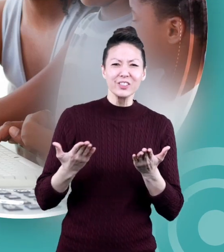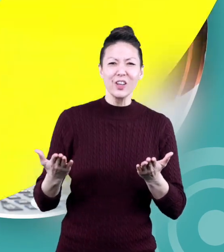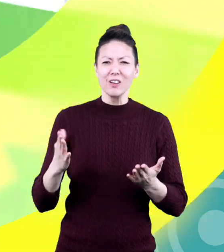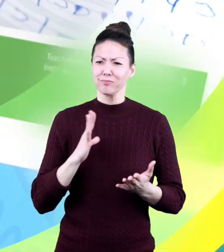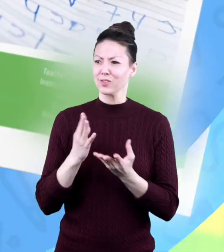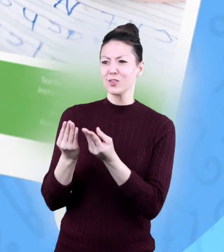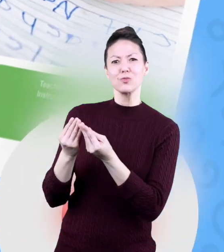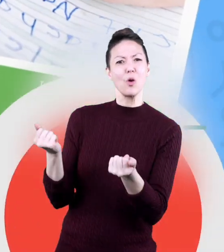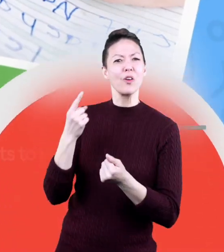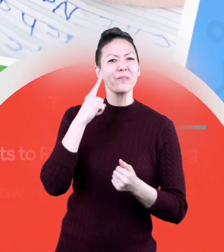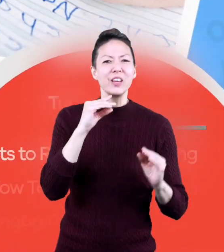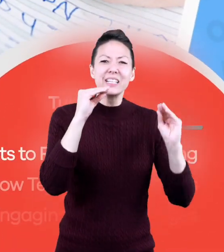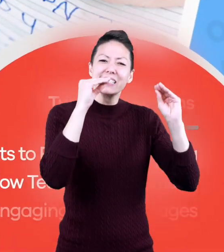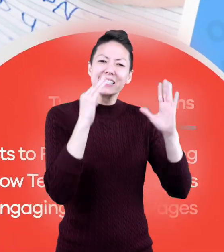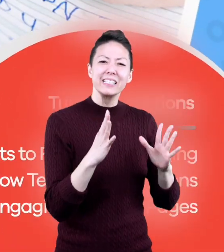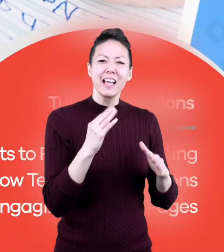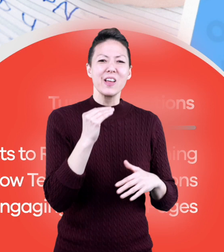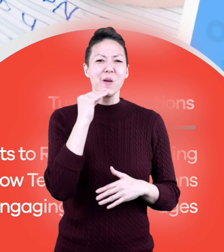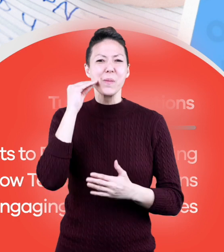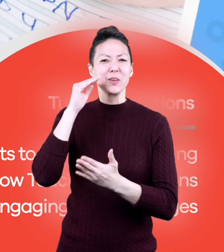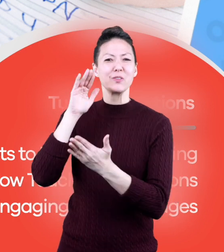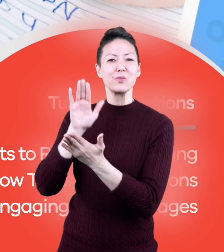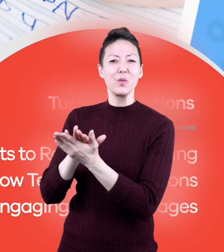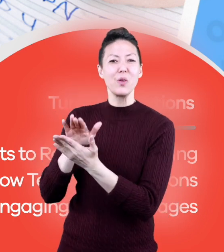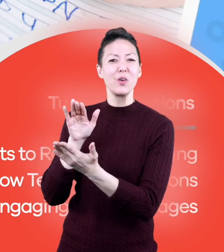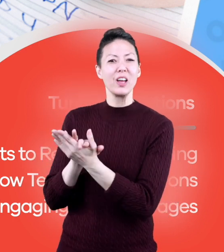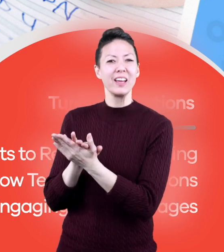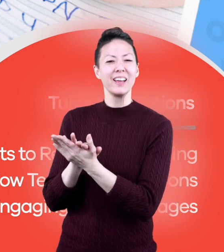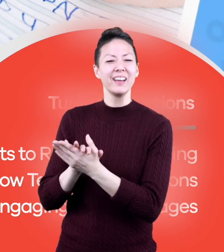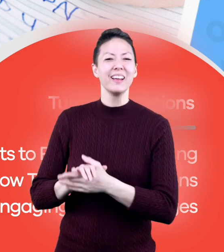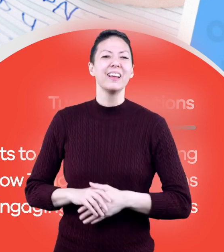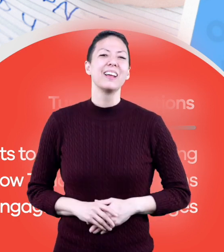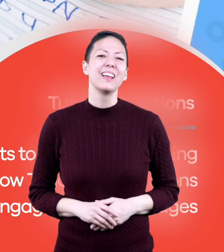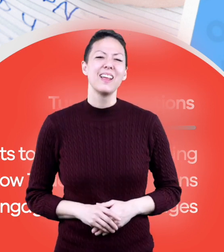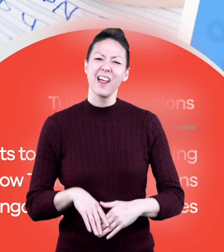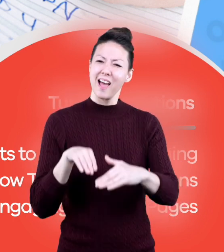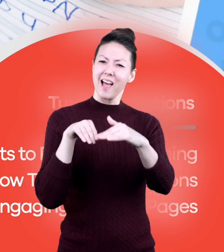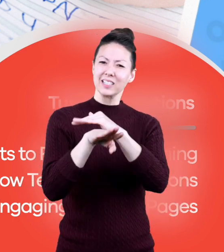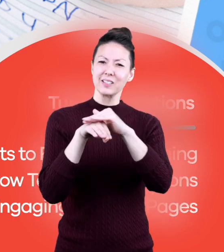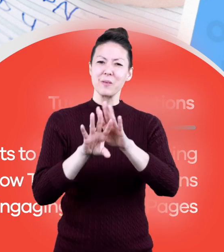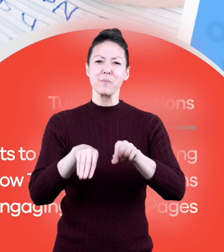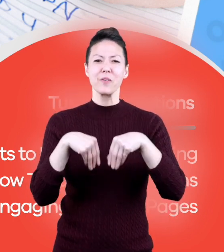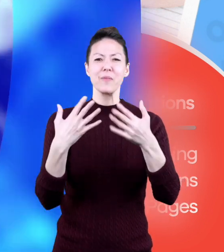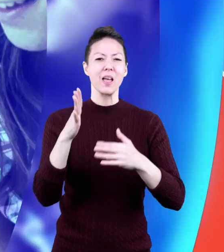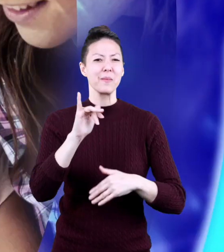resources and turnkey solutions for teachers and homeschoolers. .